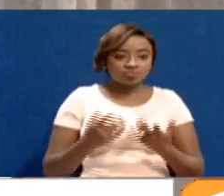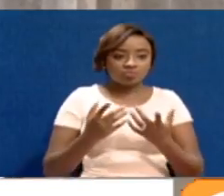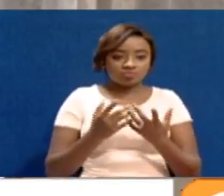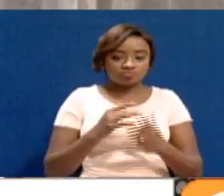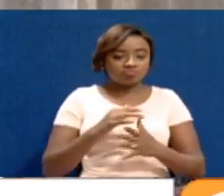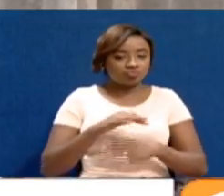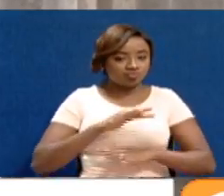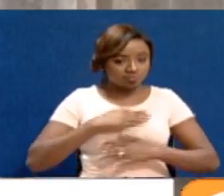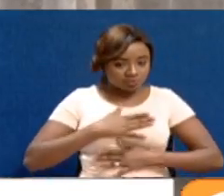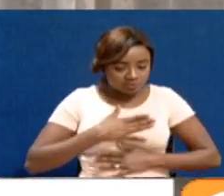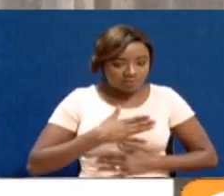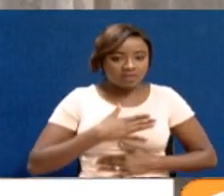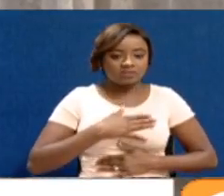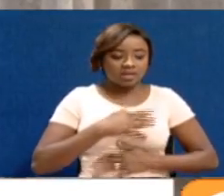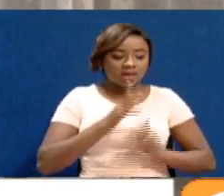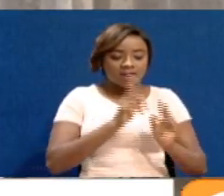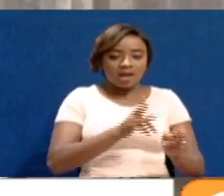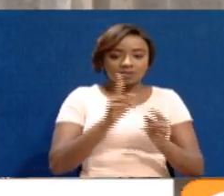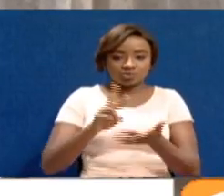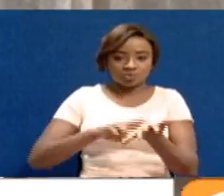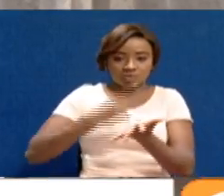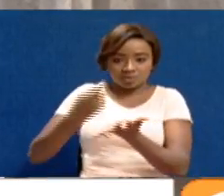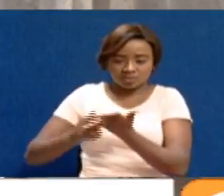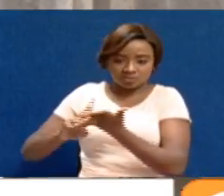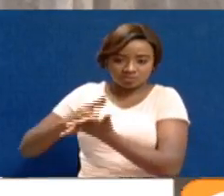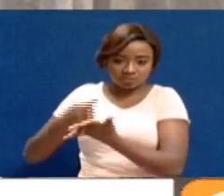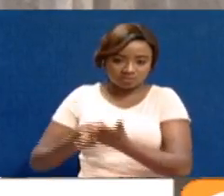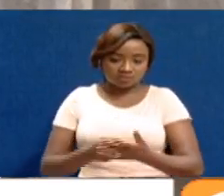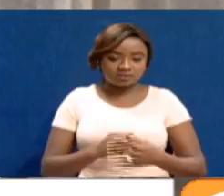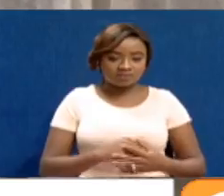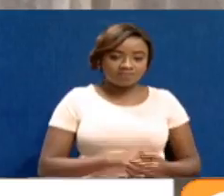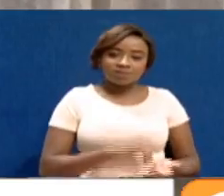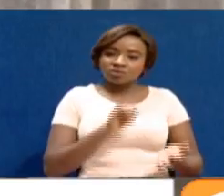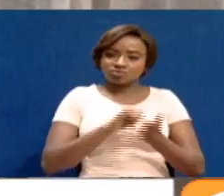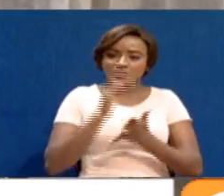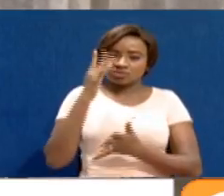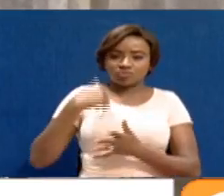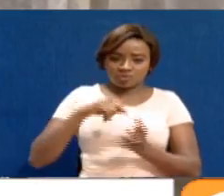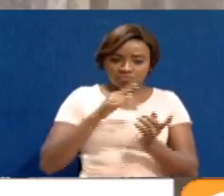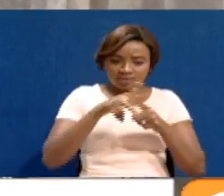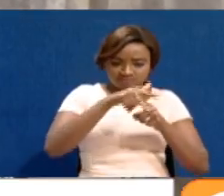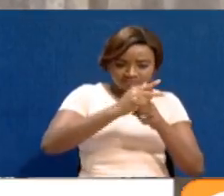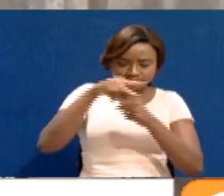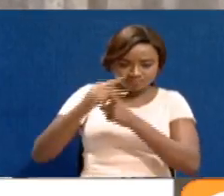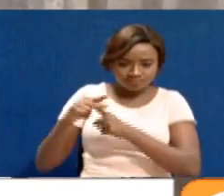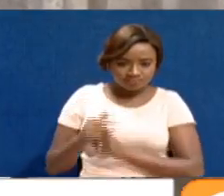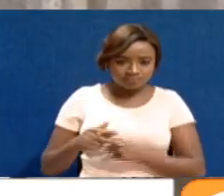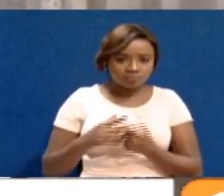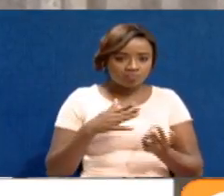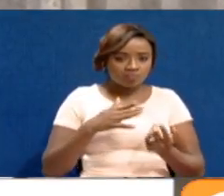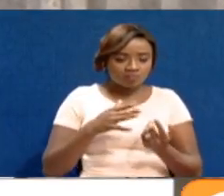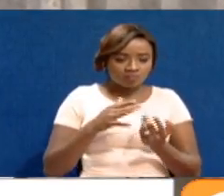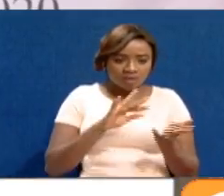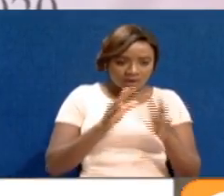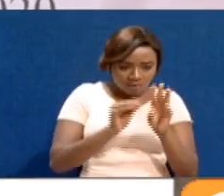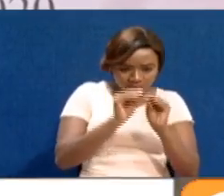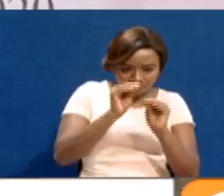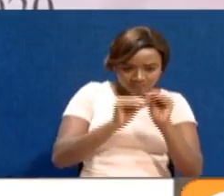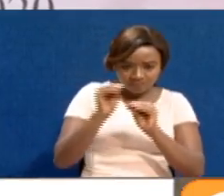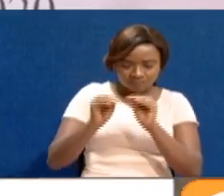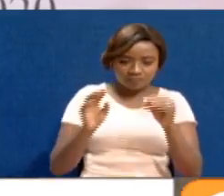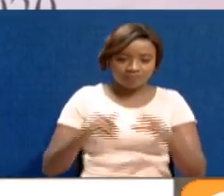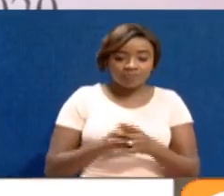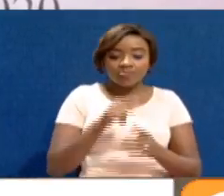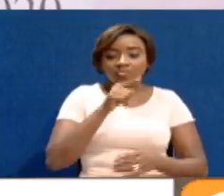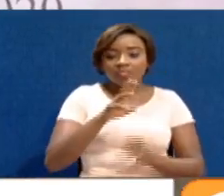space. That is why we are restructuring and rebuilding our eight parks in the city. With the